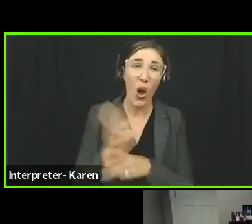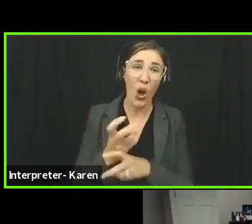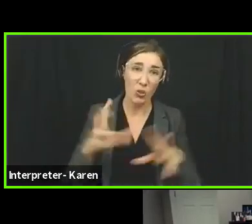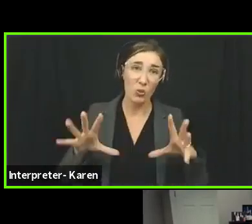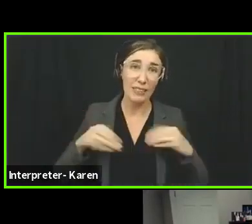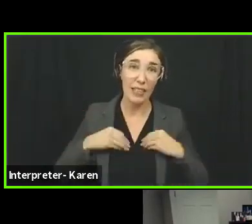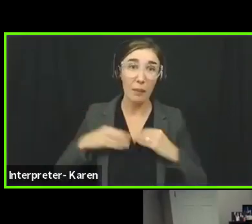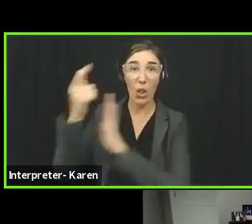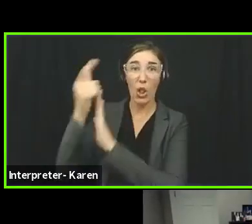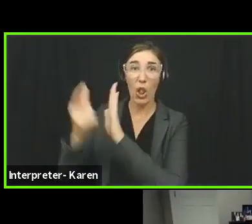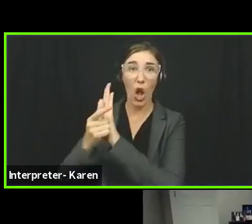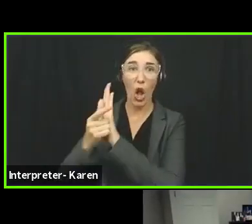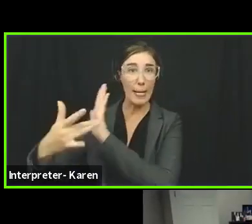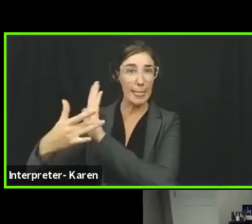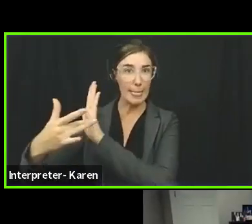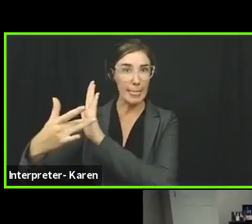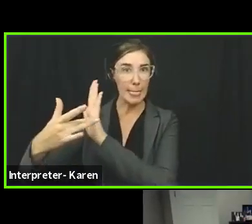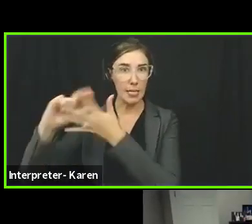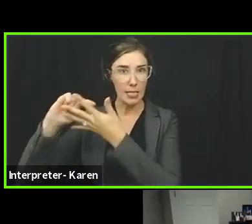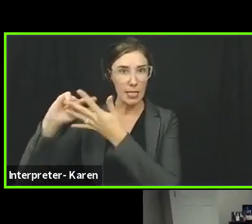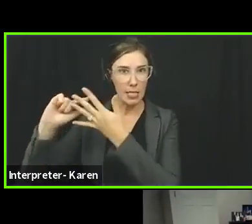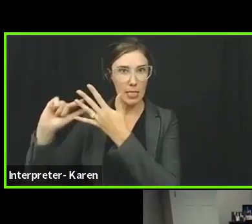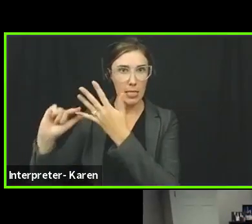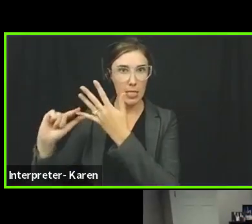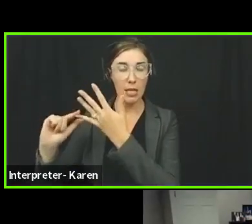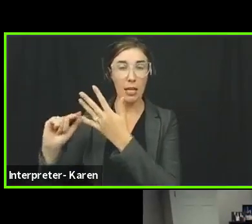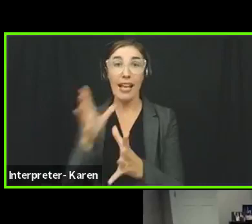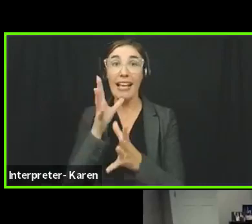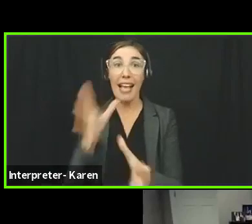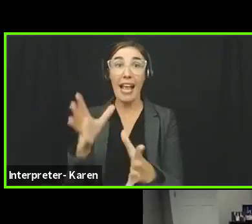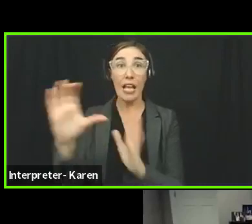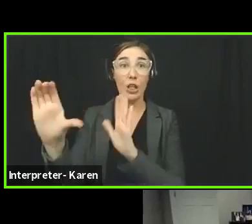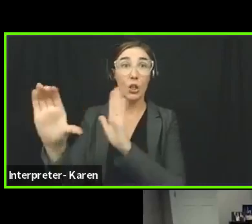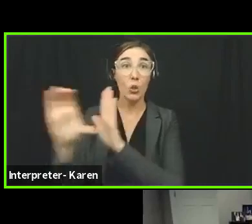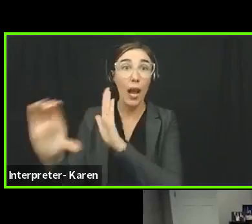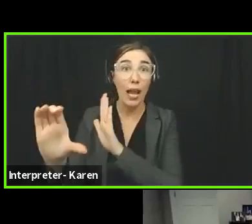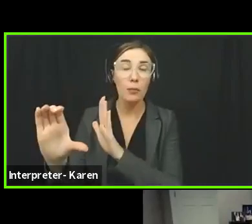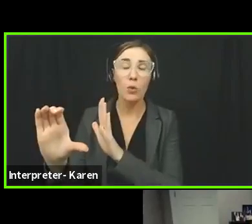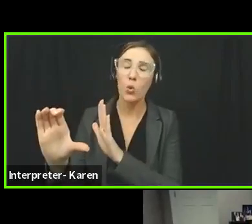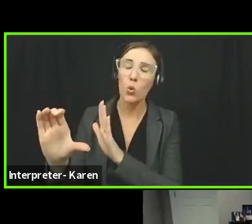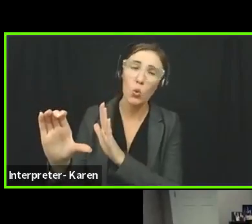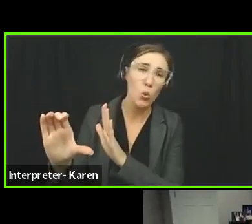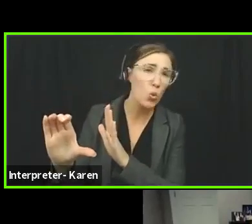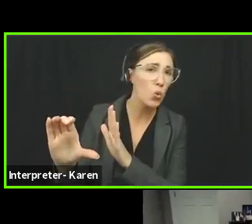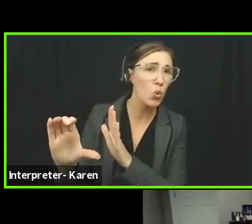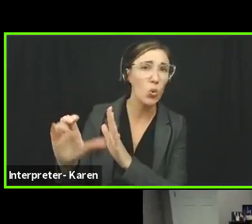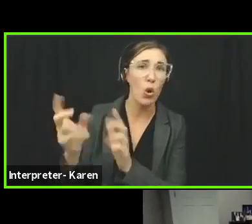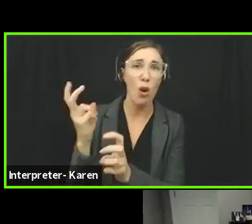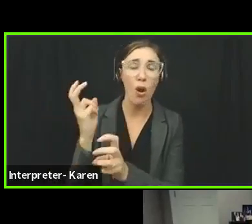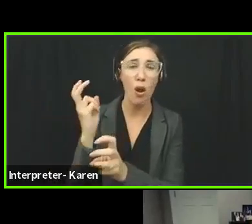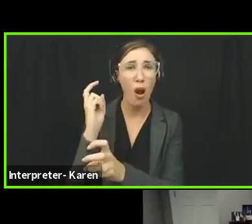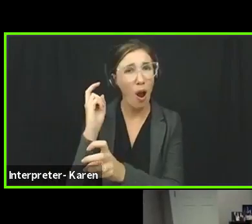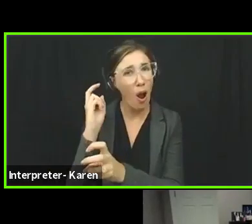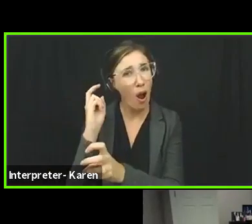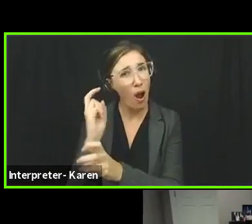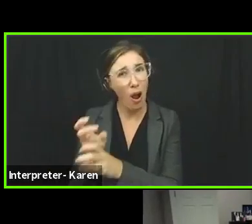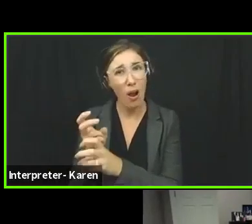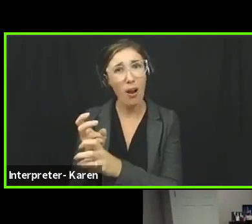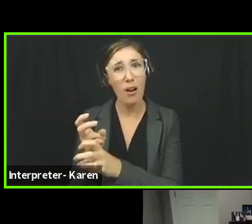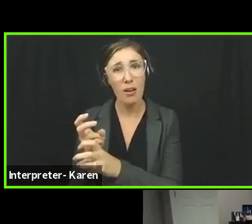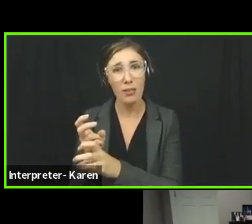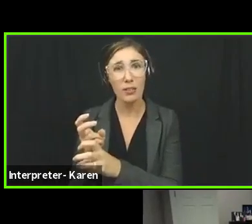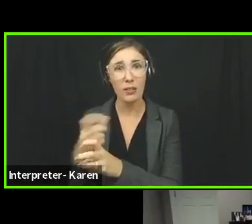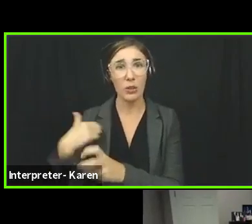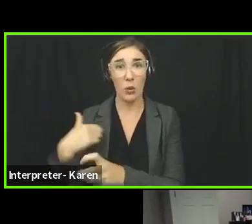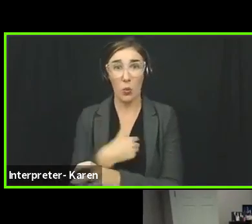very technical. And so hate crimes are some of the hardest crimes that we as